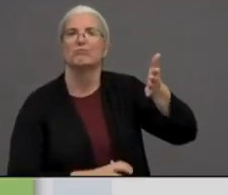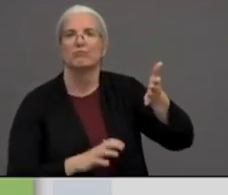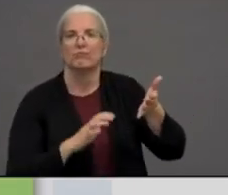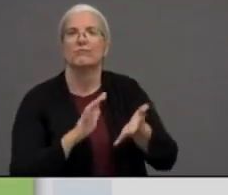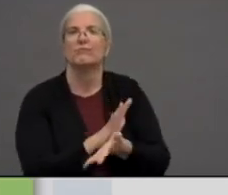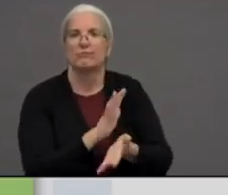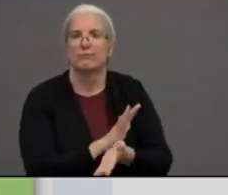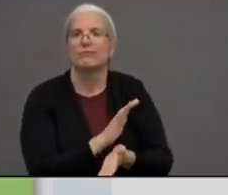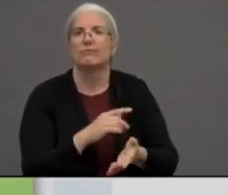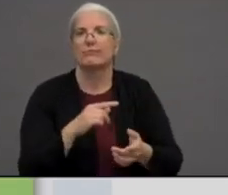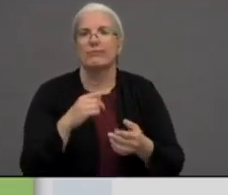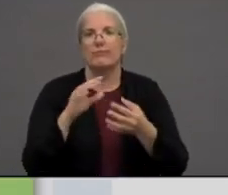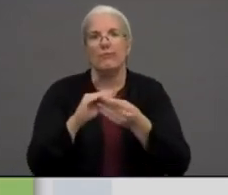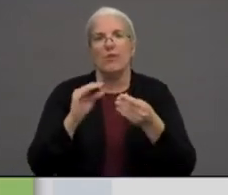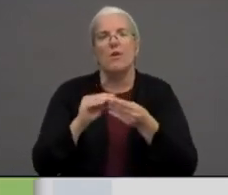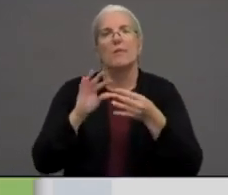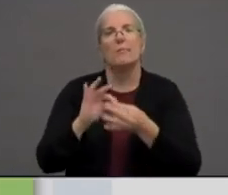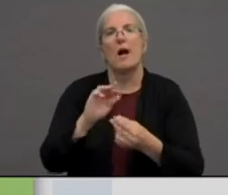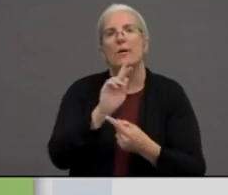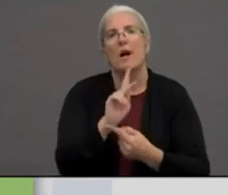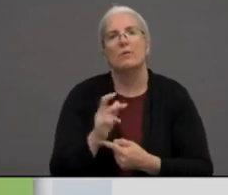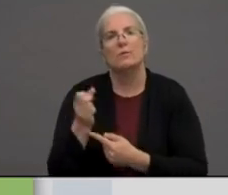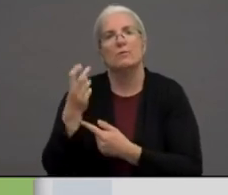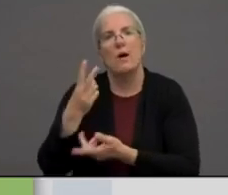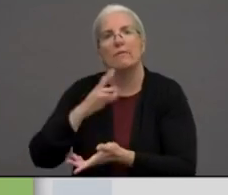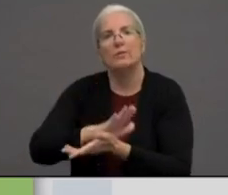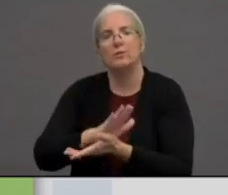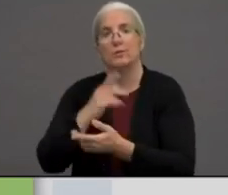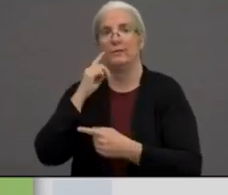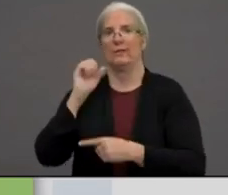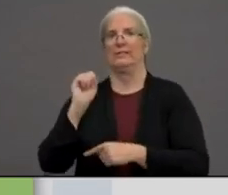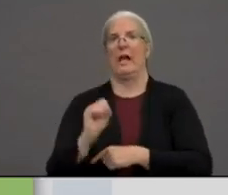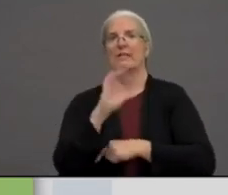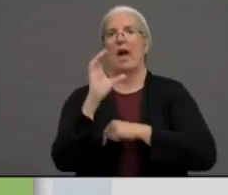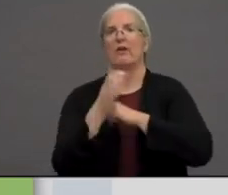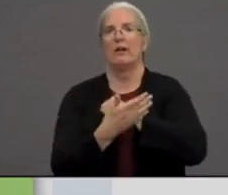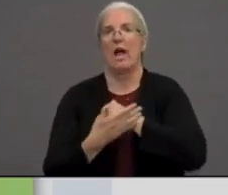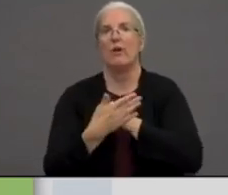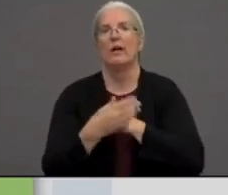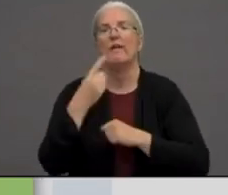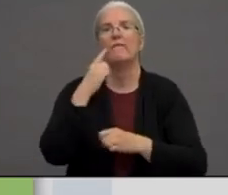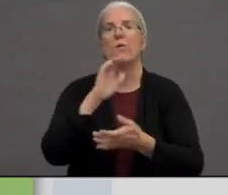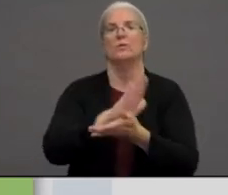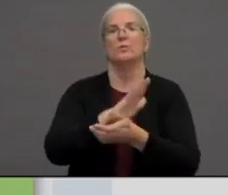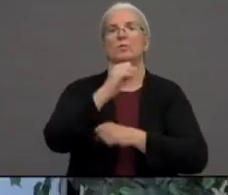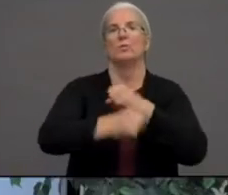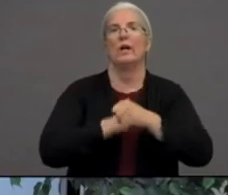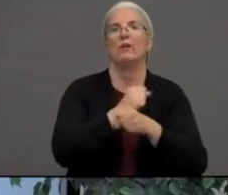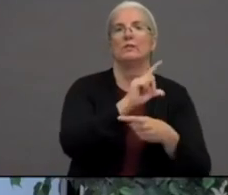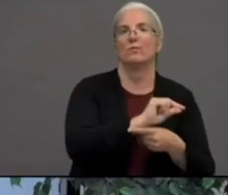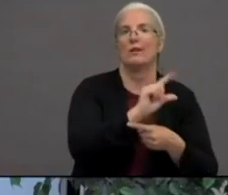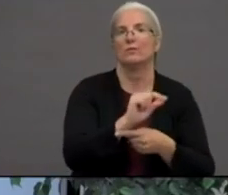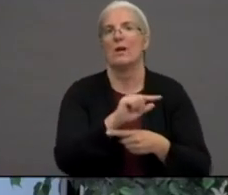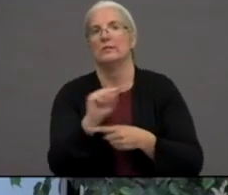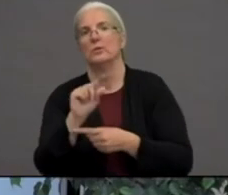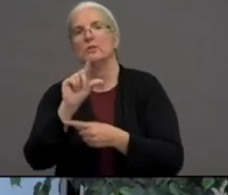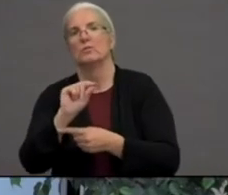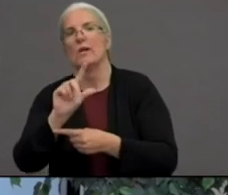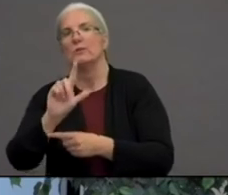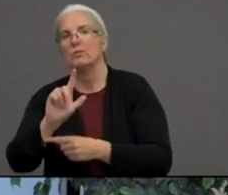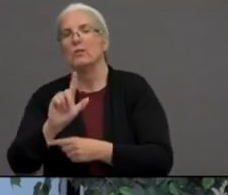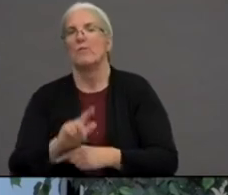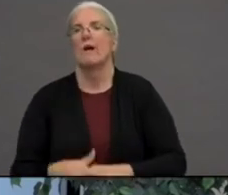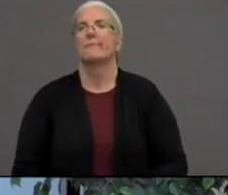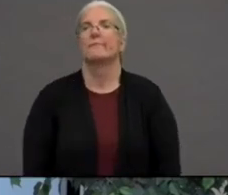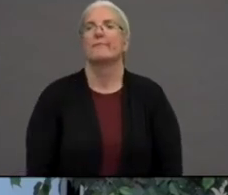K-12 schools for the 2021 school year. All right. Well, that's going to do it for today. Thanks for joining us.